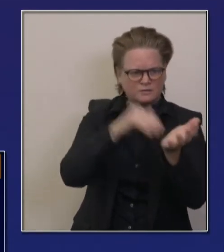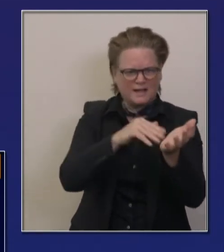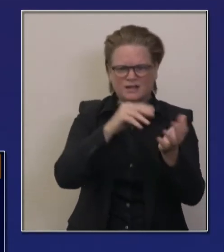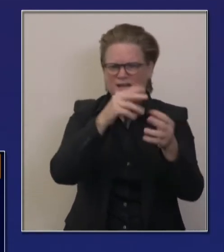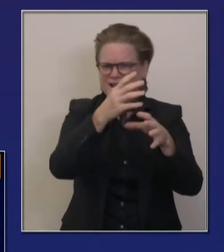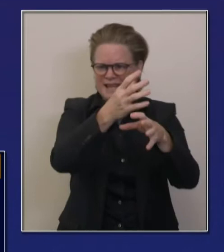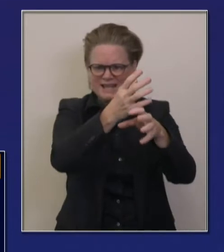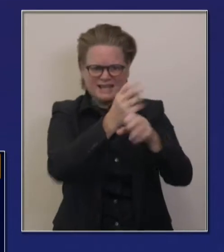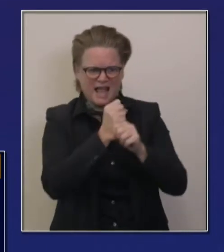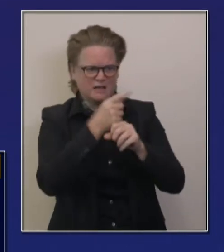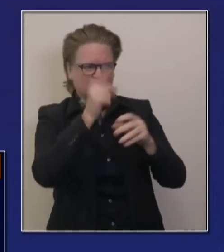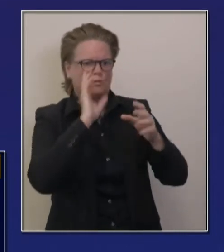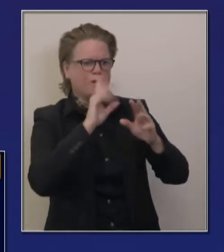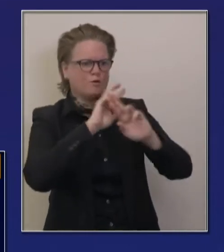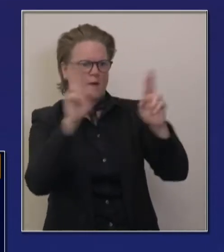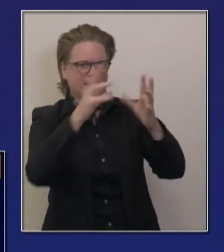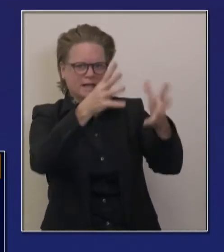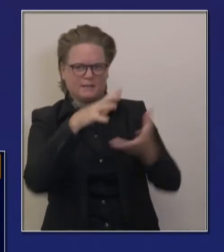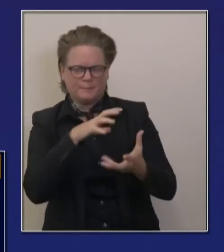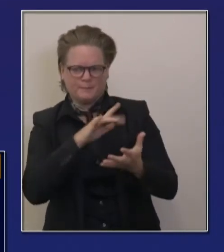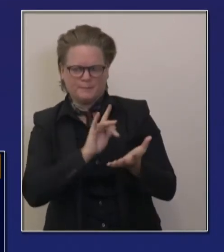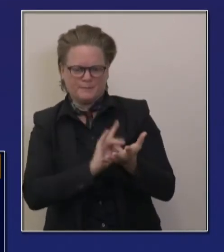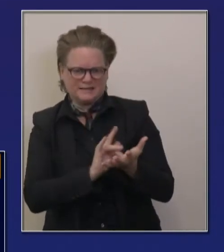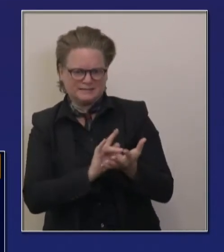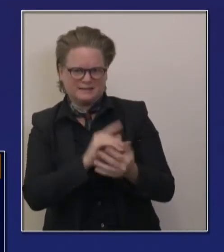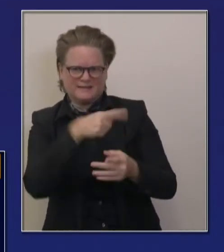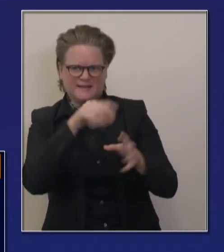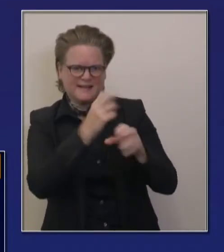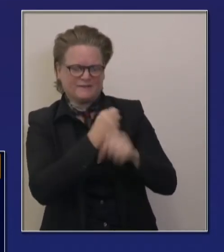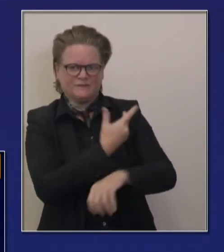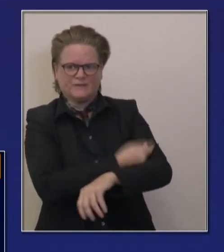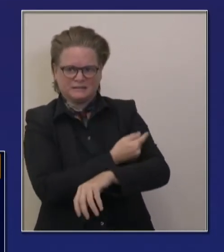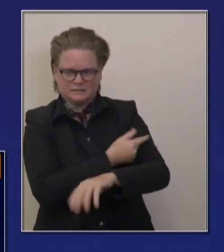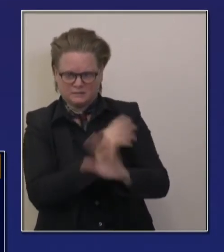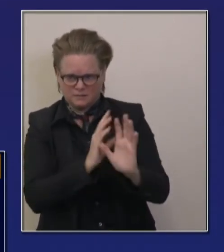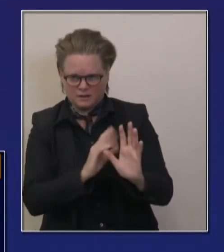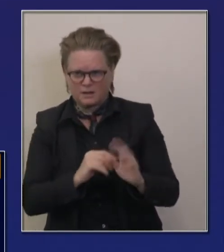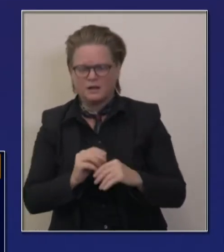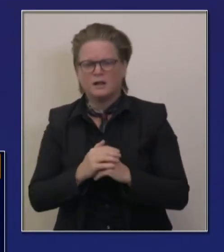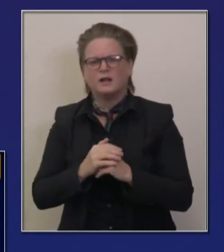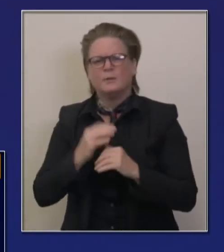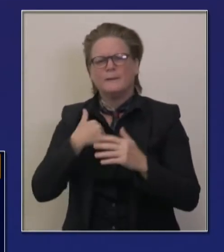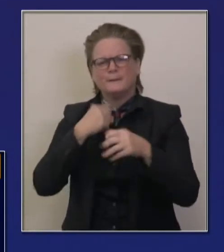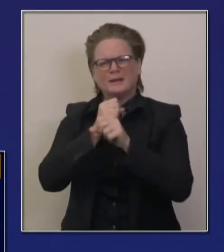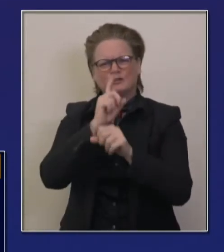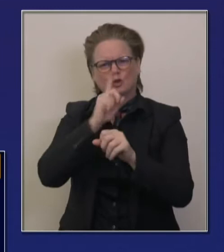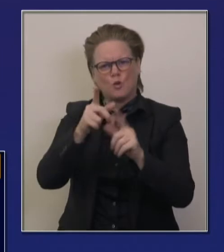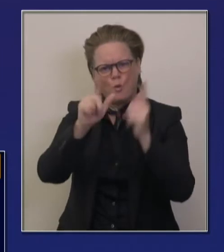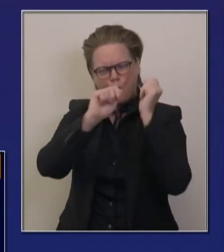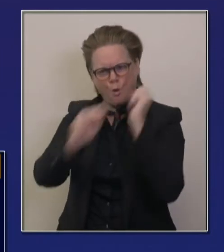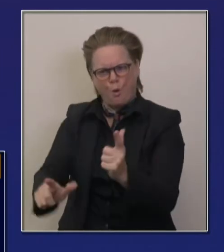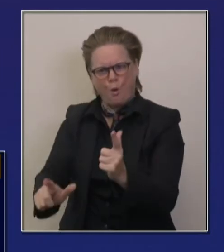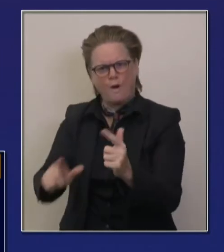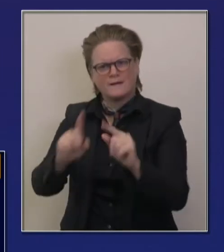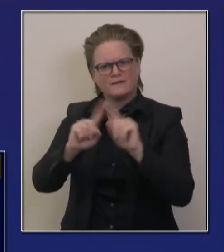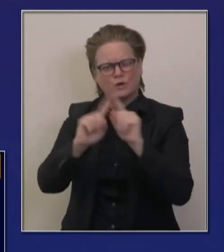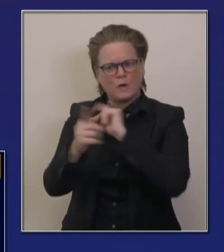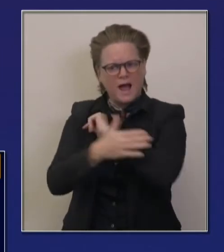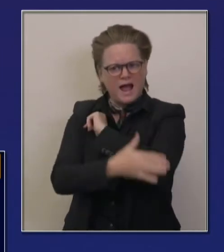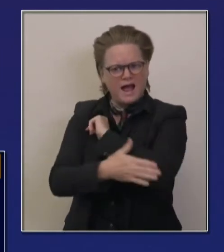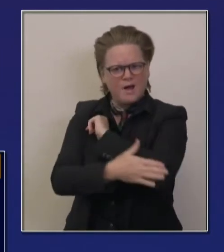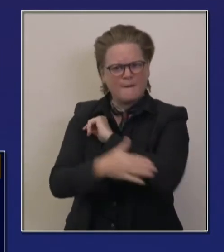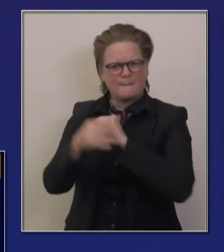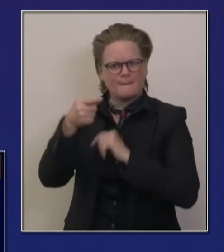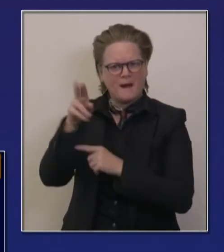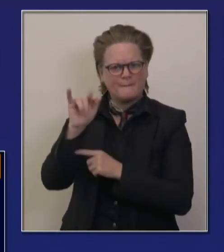we allocate those doses in an equitable way. Again, that's all Plan 1A. Let's talk this next slide. You can see that